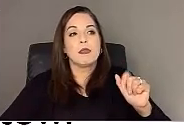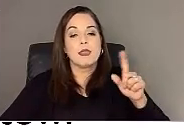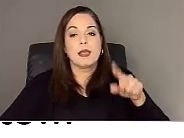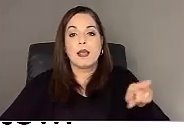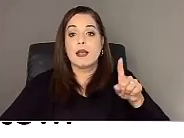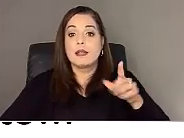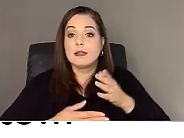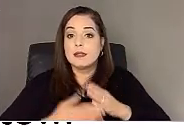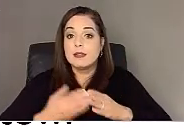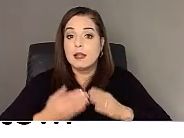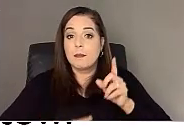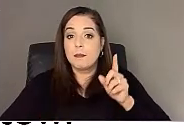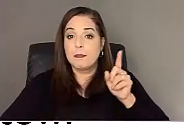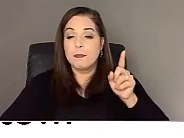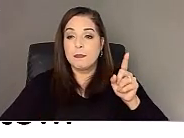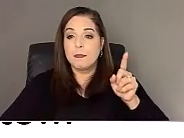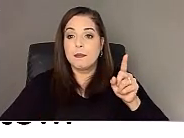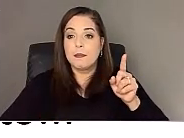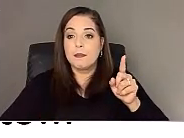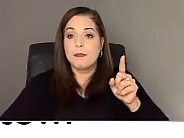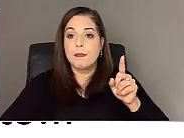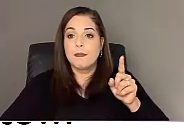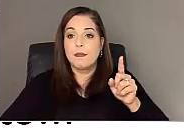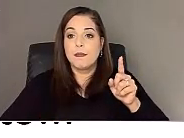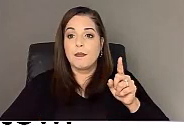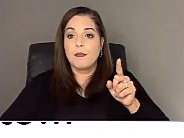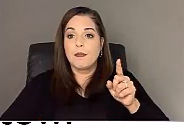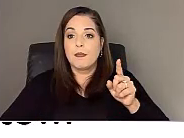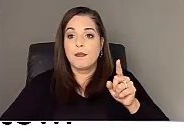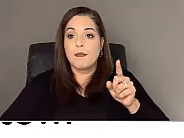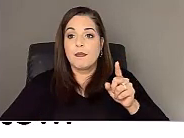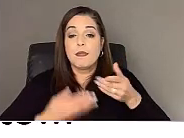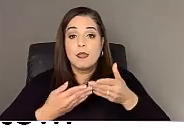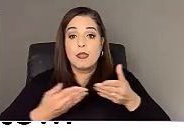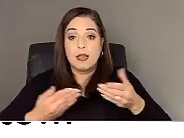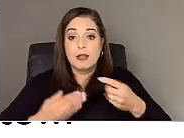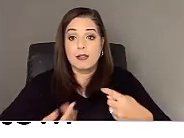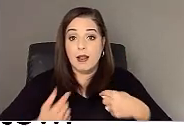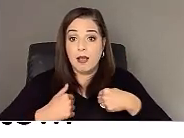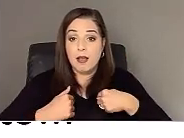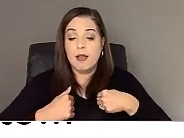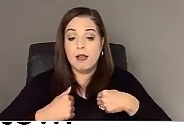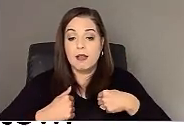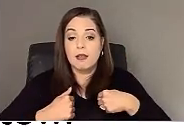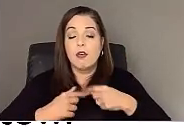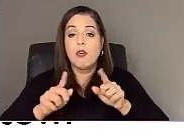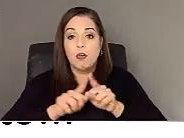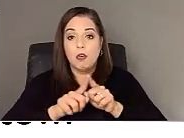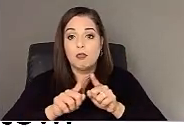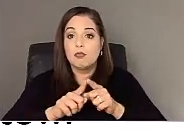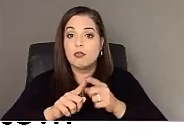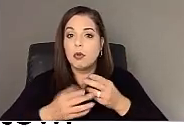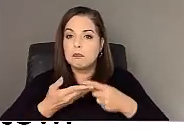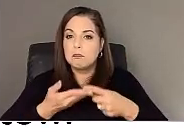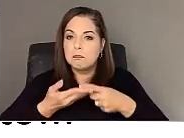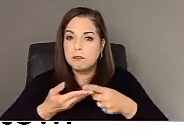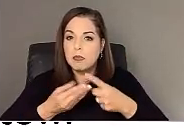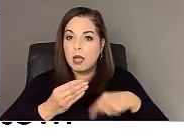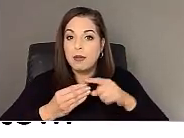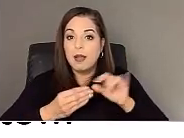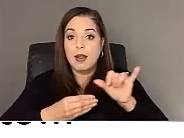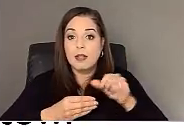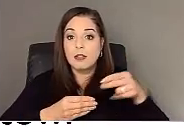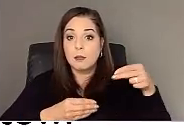the, the things that I also would like to talk about as a participant,